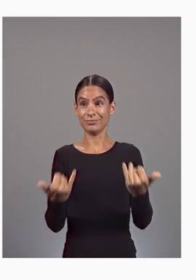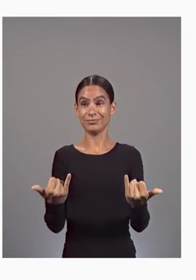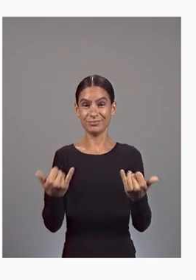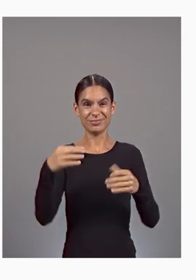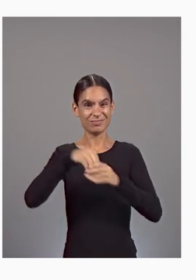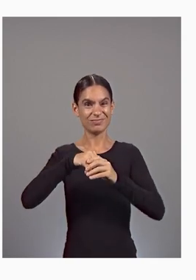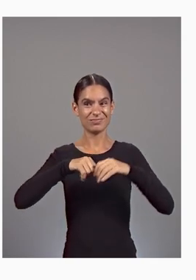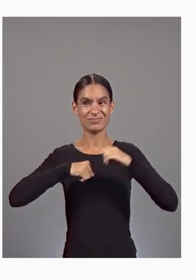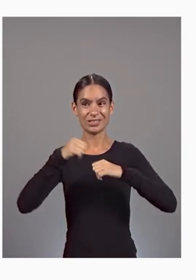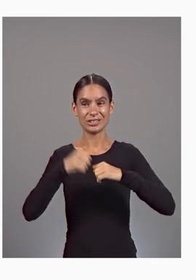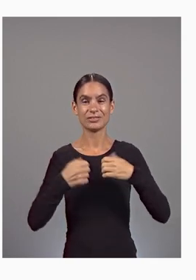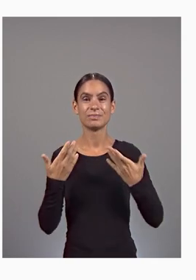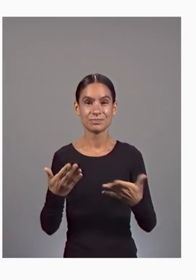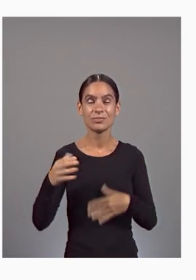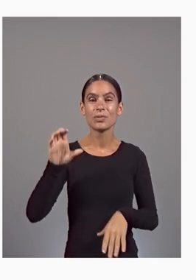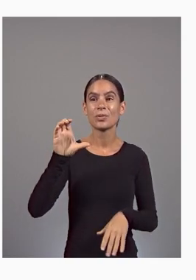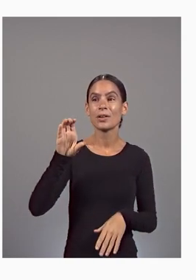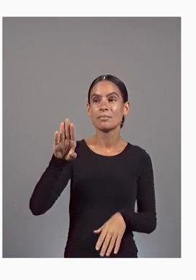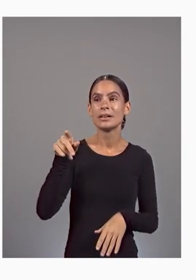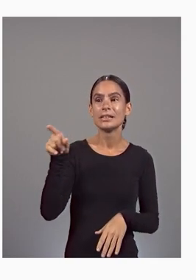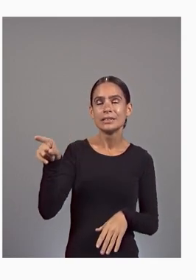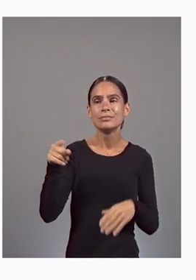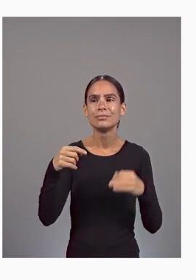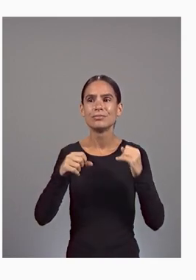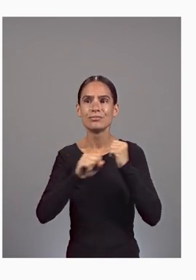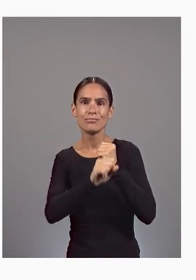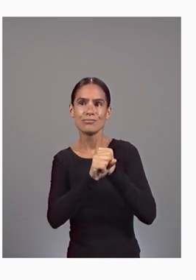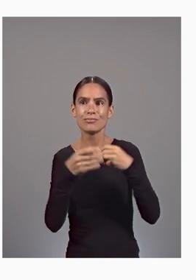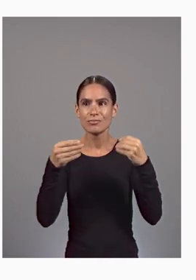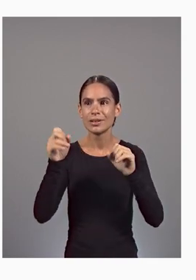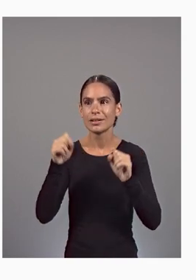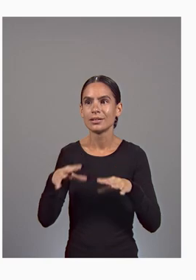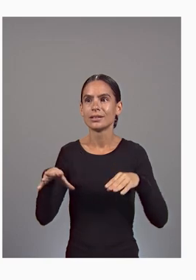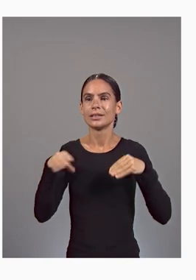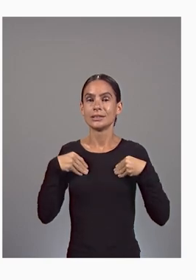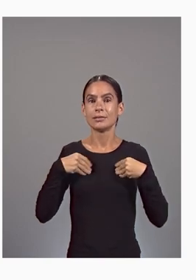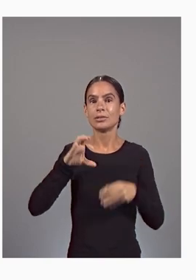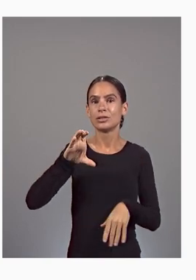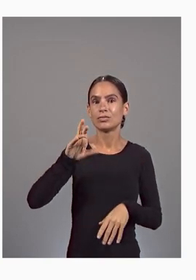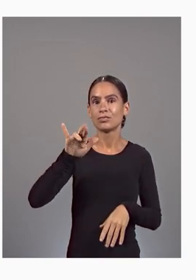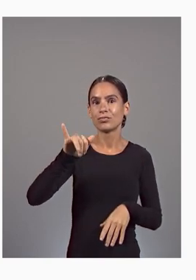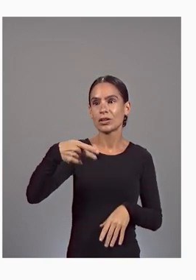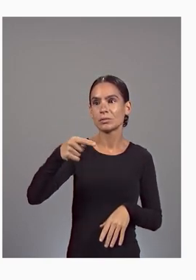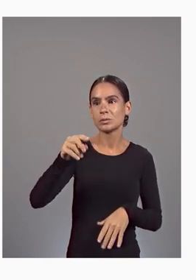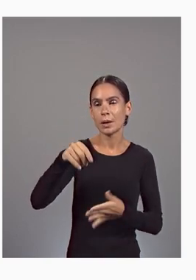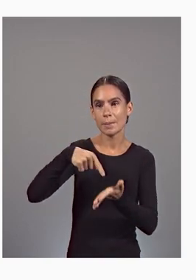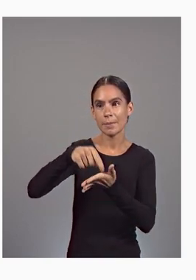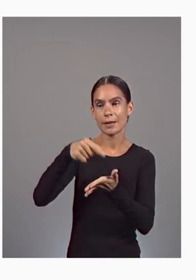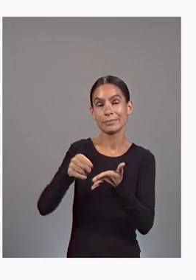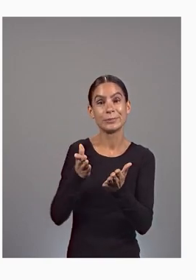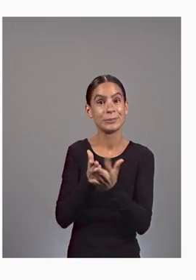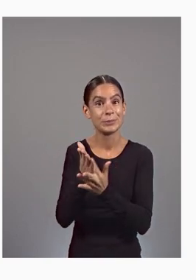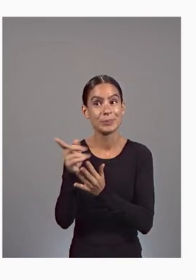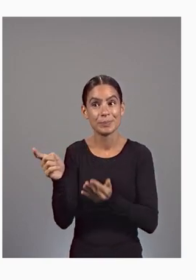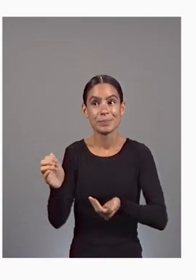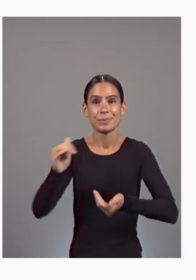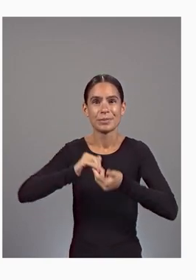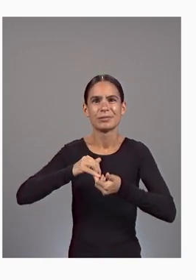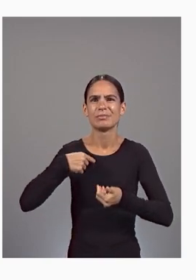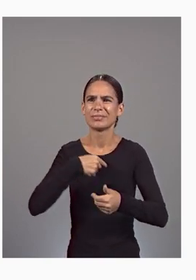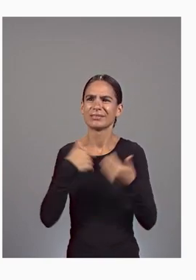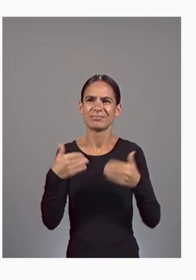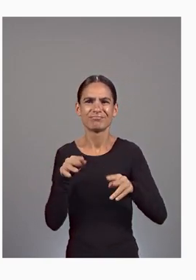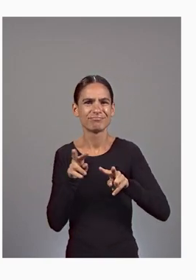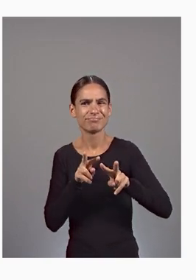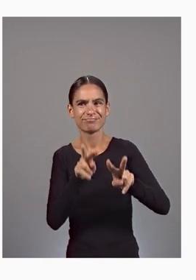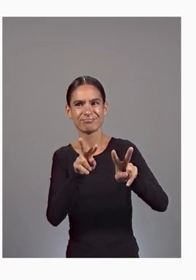enables merchants around the world to be able to accept crypto payments. Through this partnership, we're looking forward to enabling this for Google Cloud's customers and